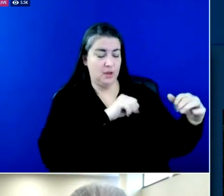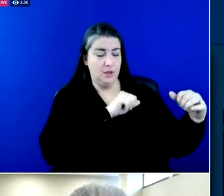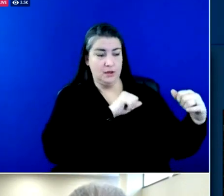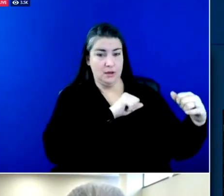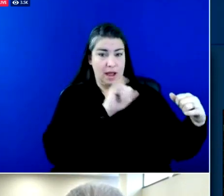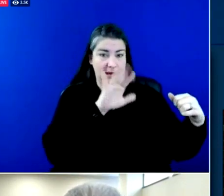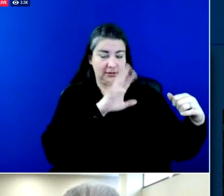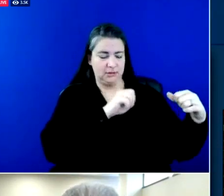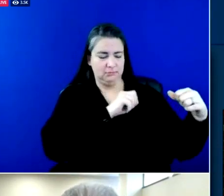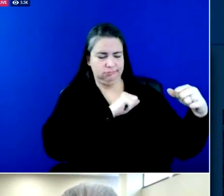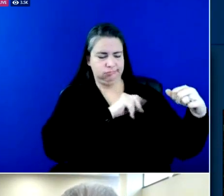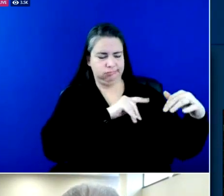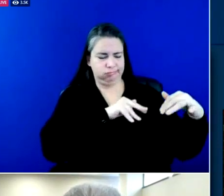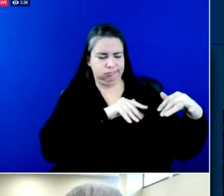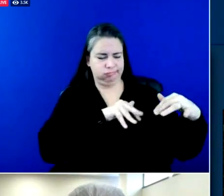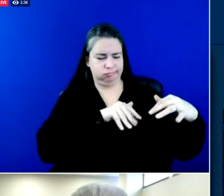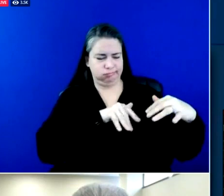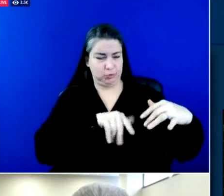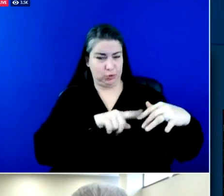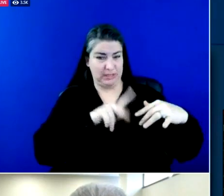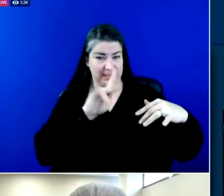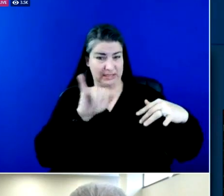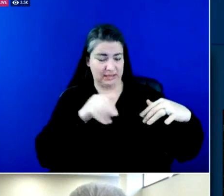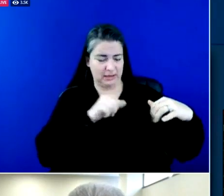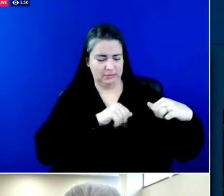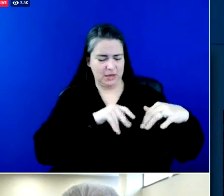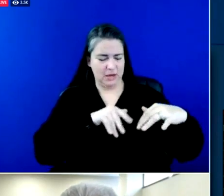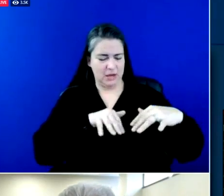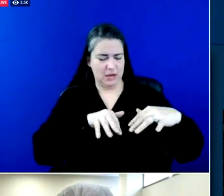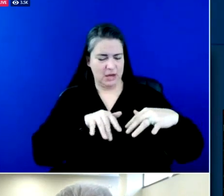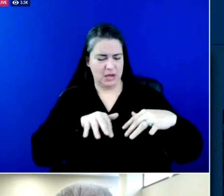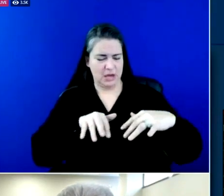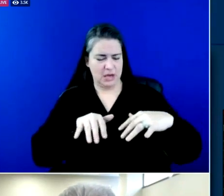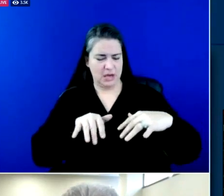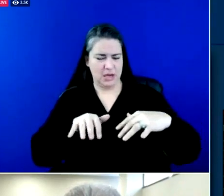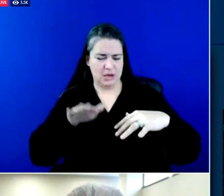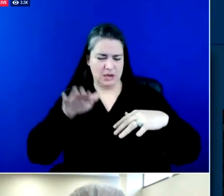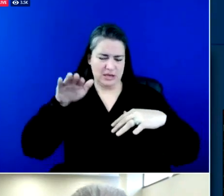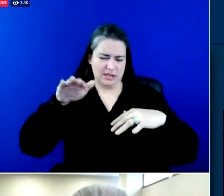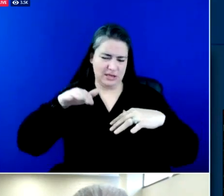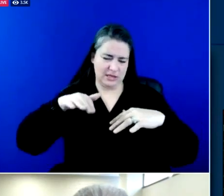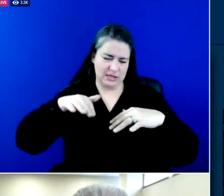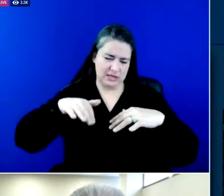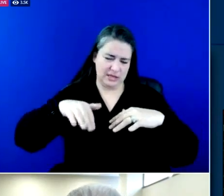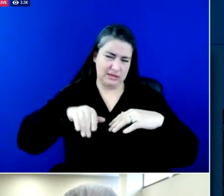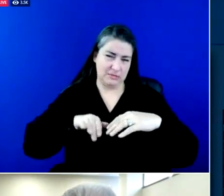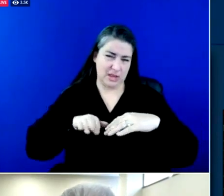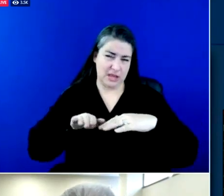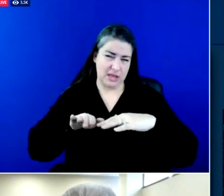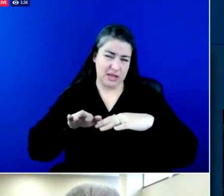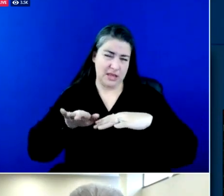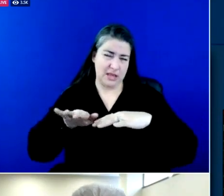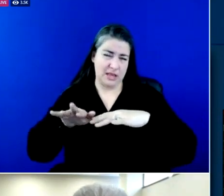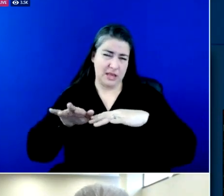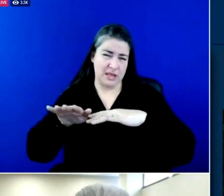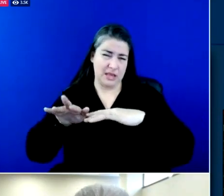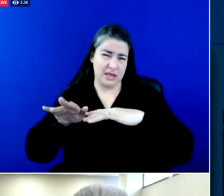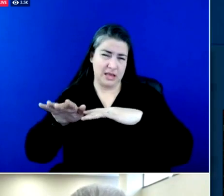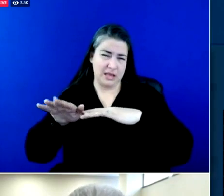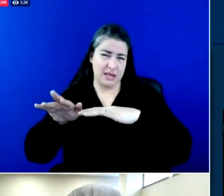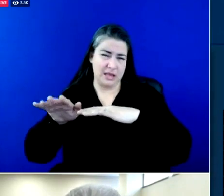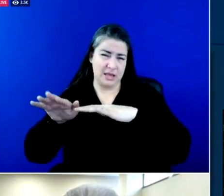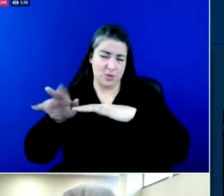The early morning is between bluegrass and the Cumberland Parkway and then we move